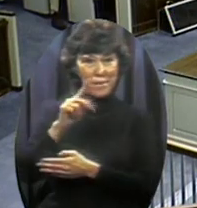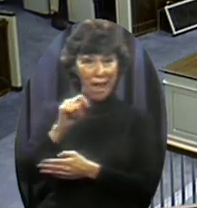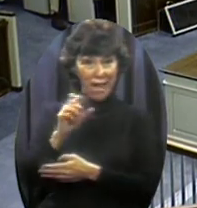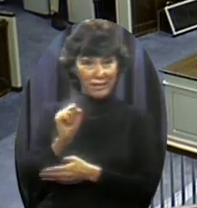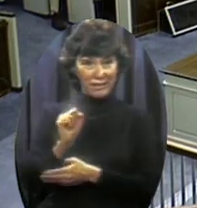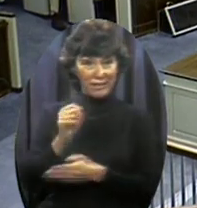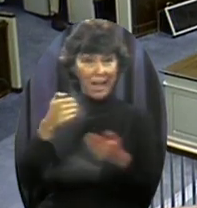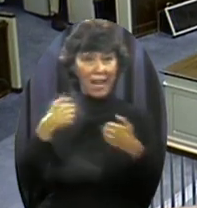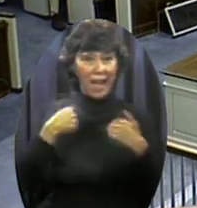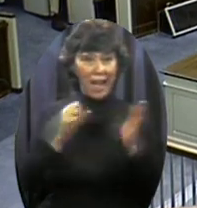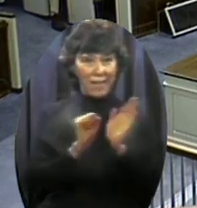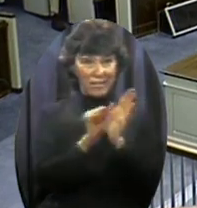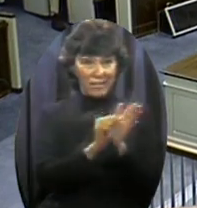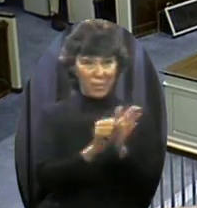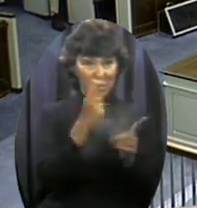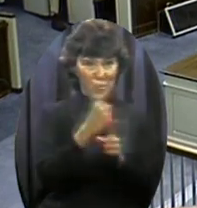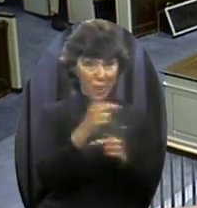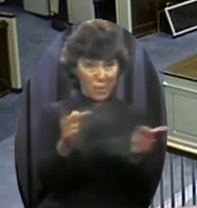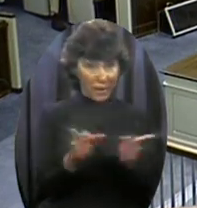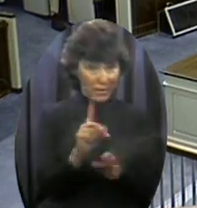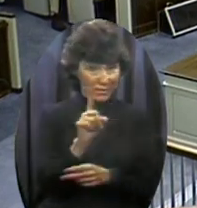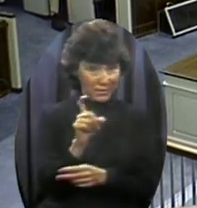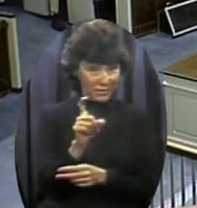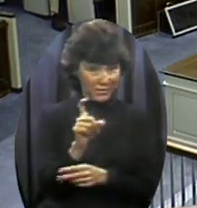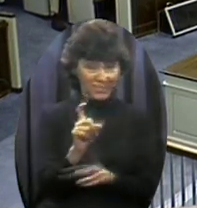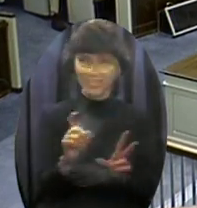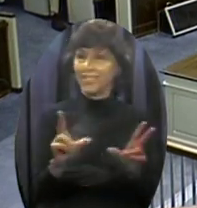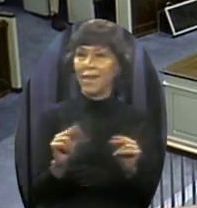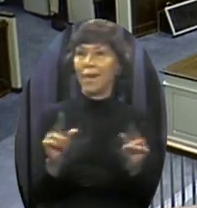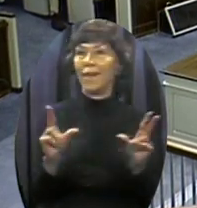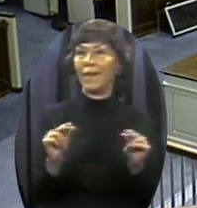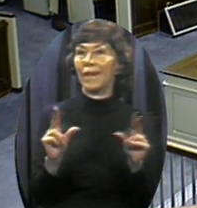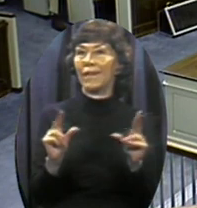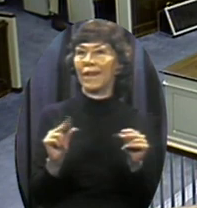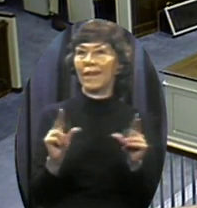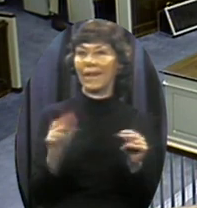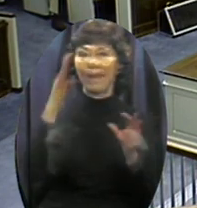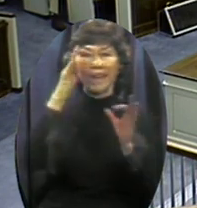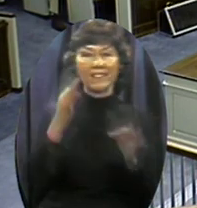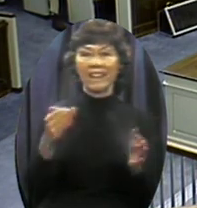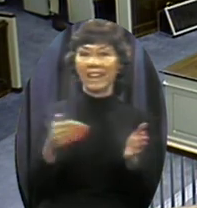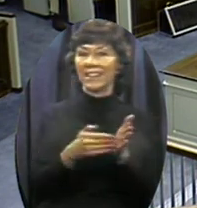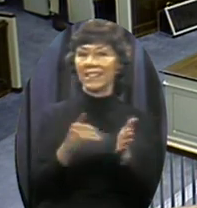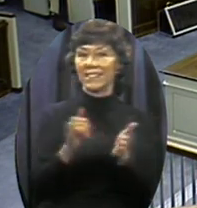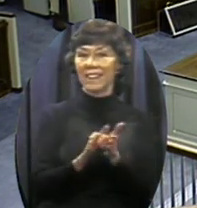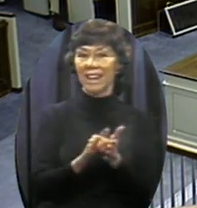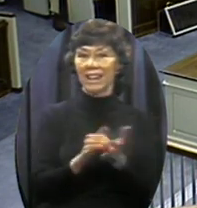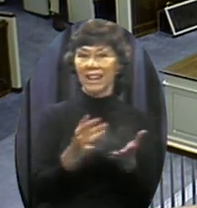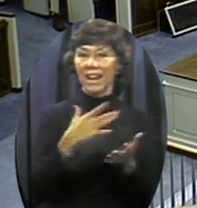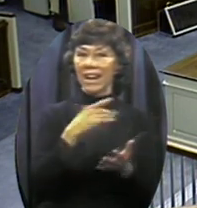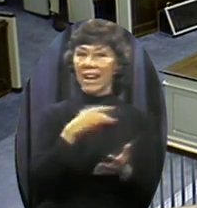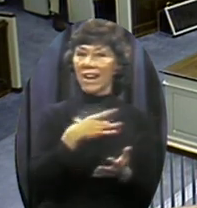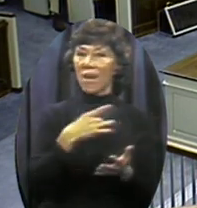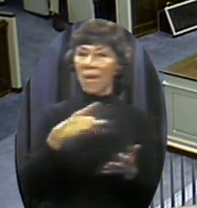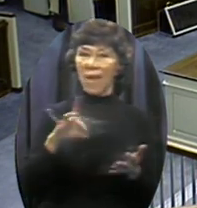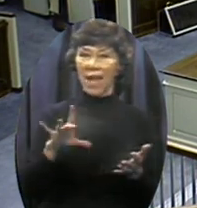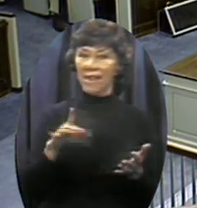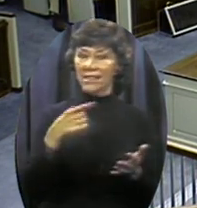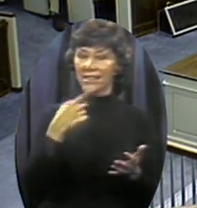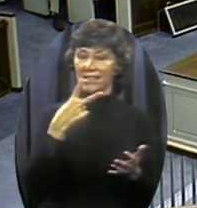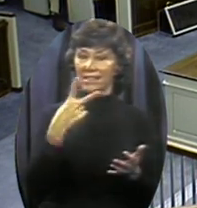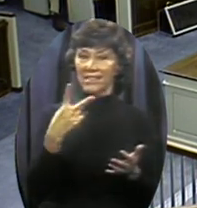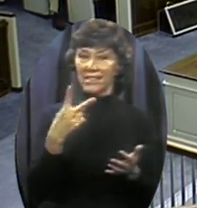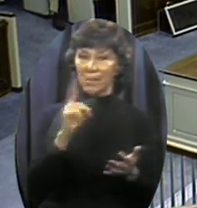decided against that too Because I don't ever like to see One of our flags worn by anybody